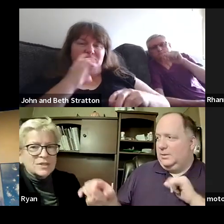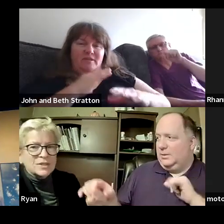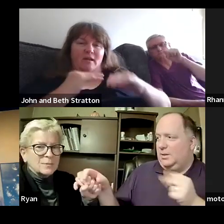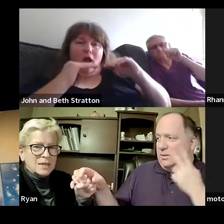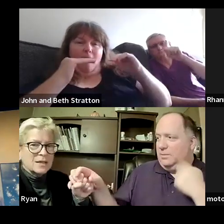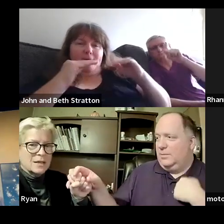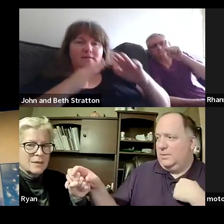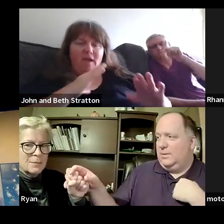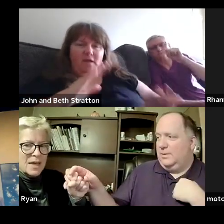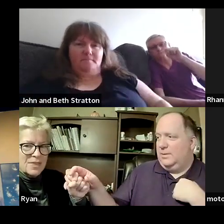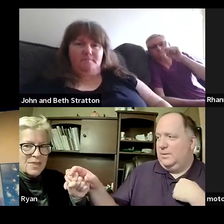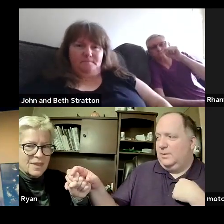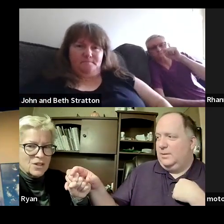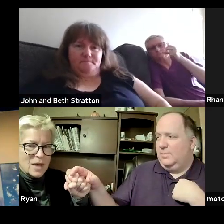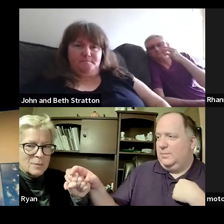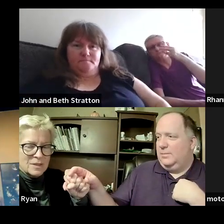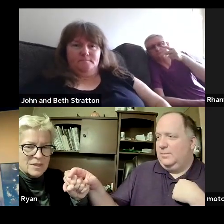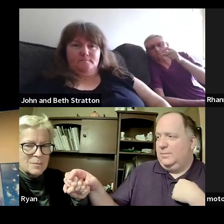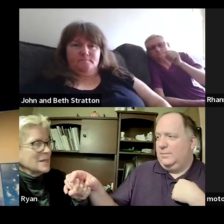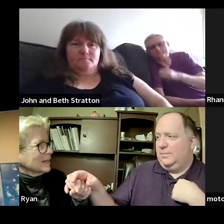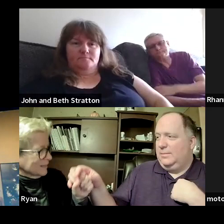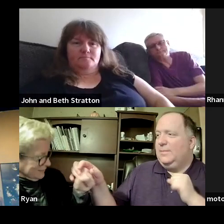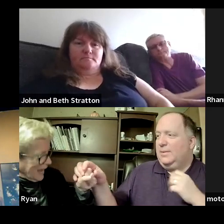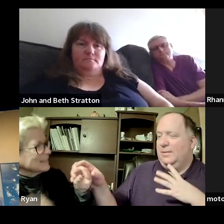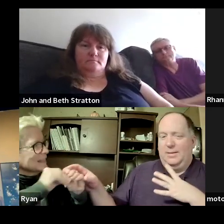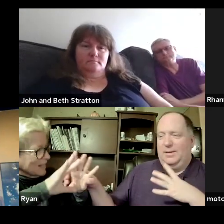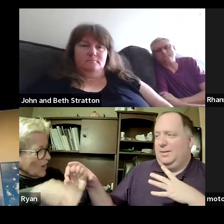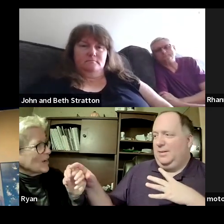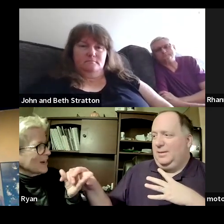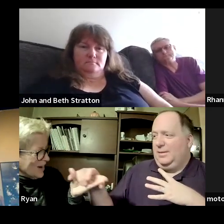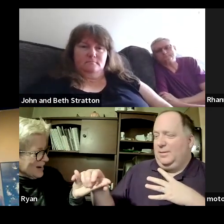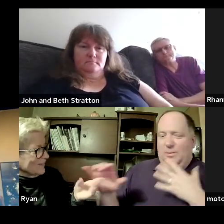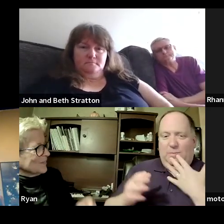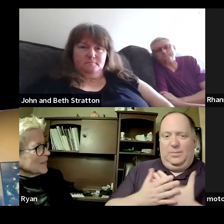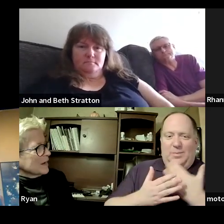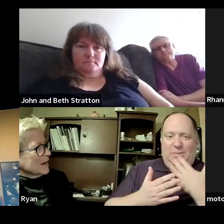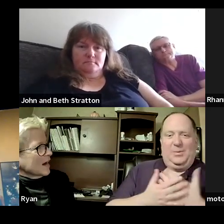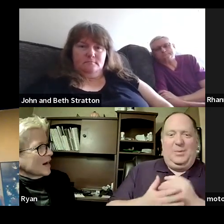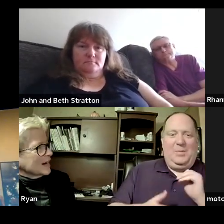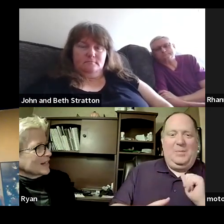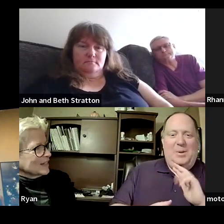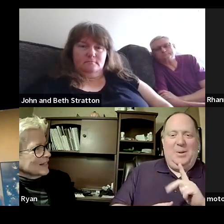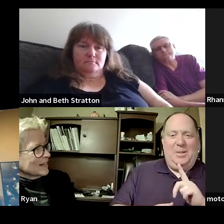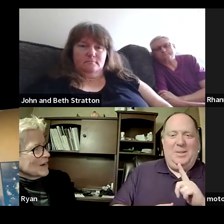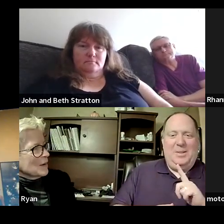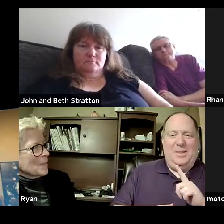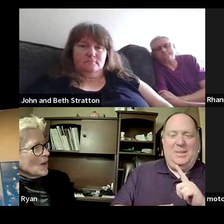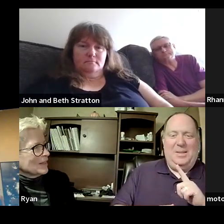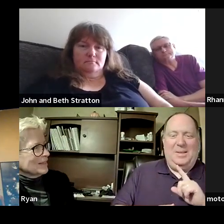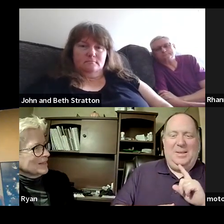able to see me beth yeah beth is seeing you as well okay great so is john good